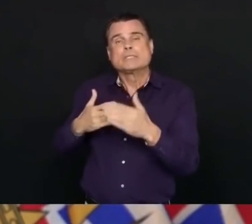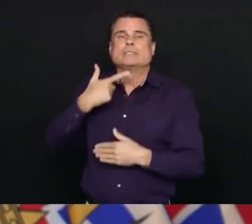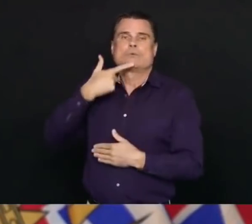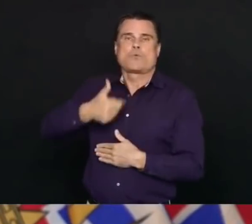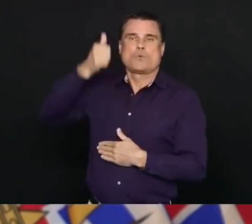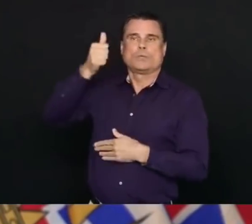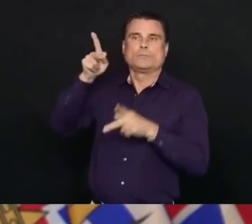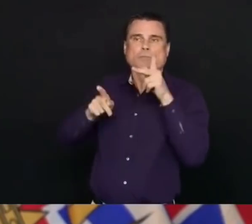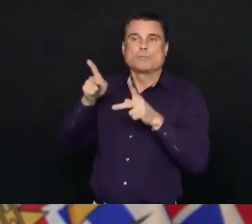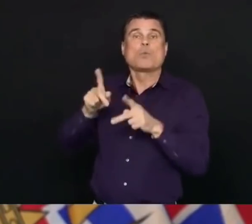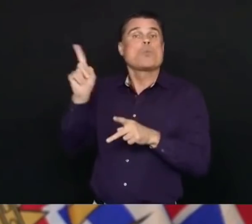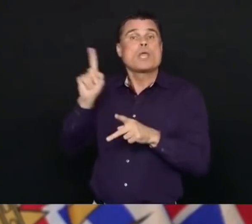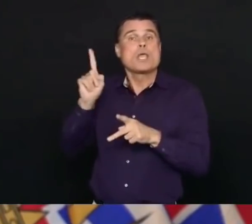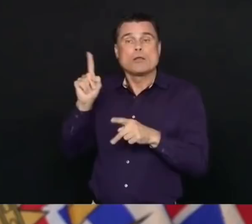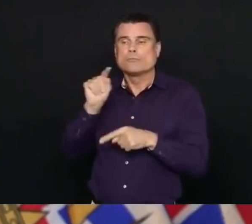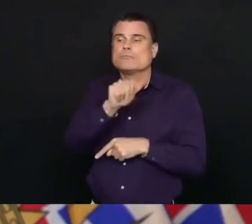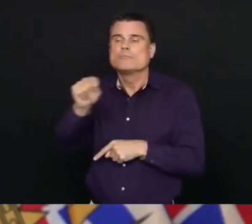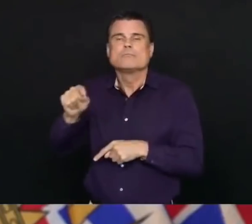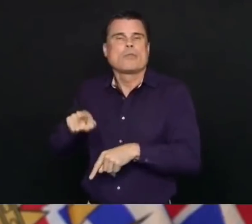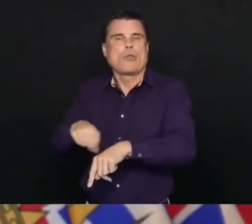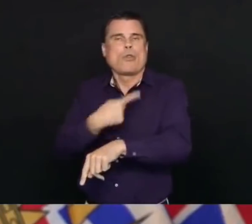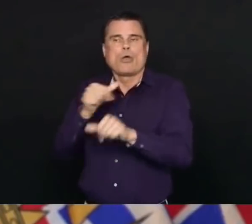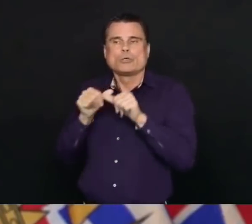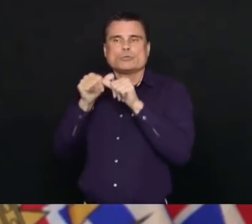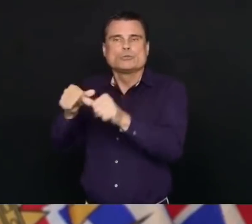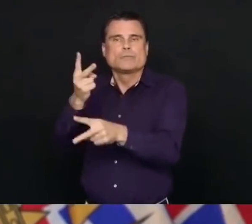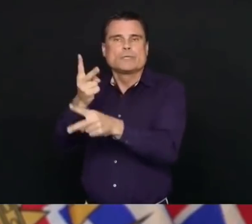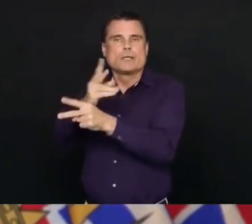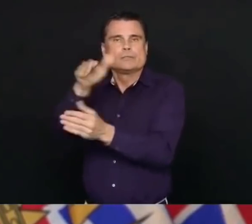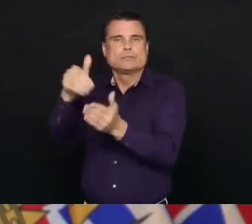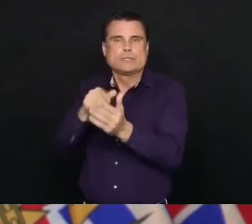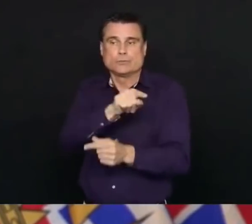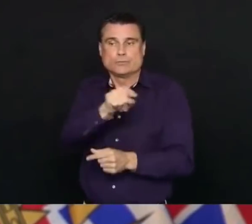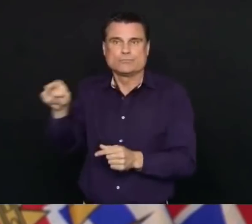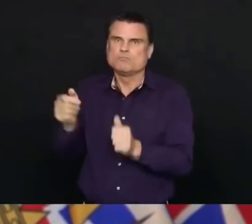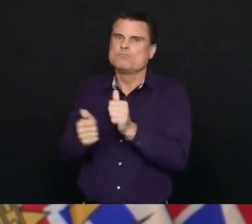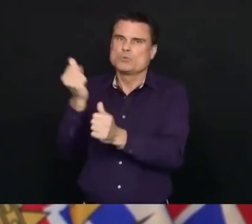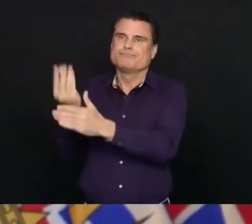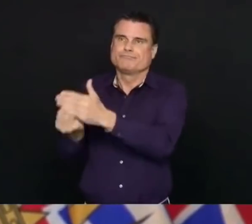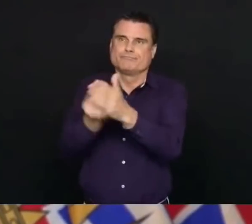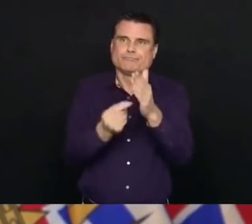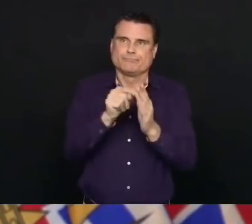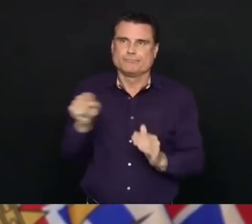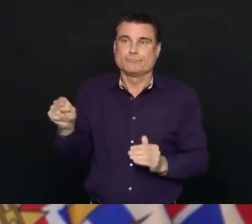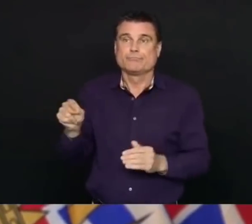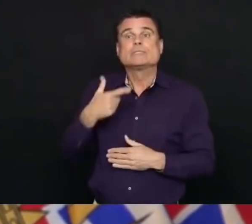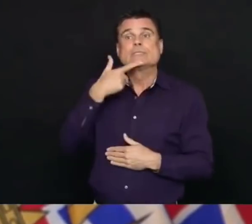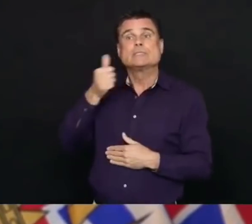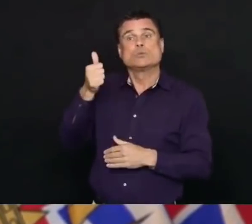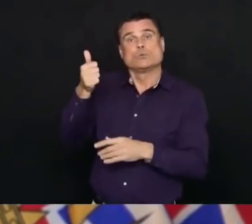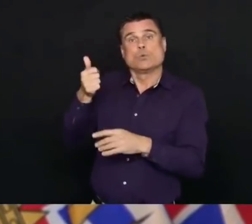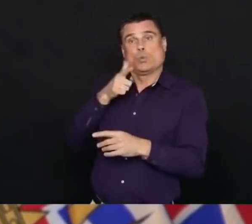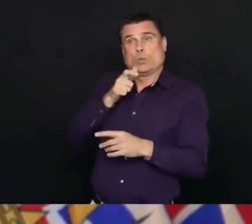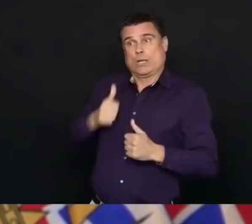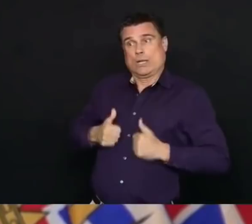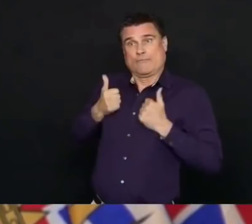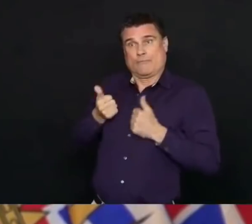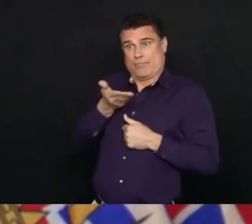assisted living are very vulnerable to COVID-19, and the most important